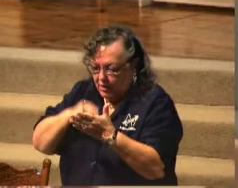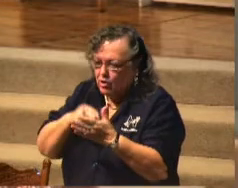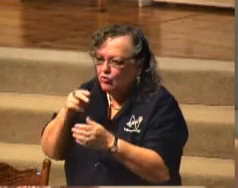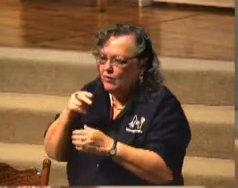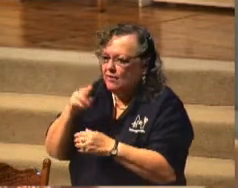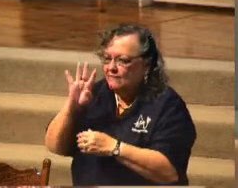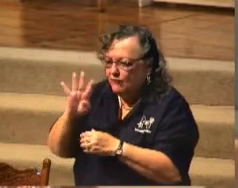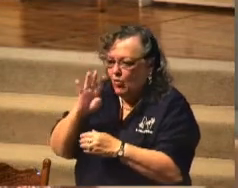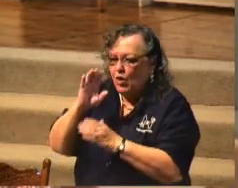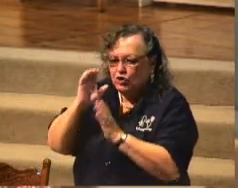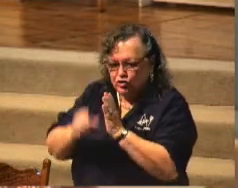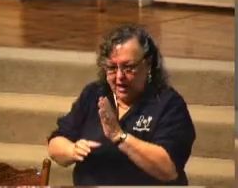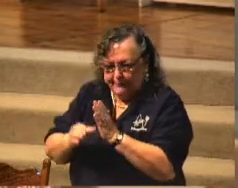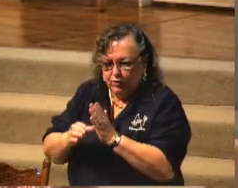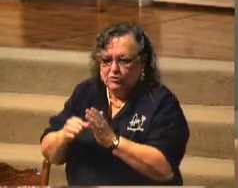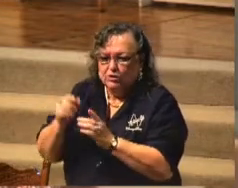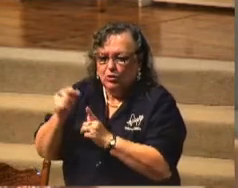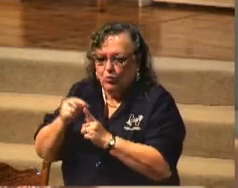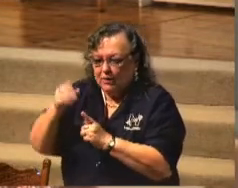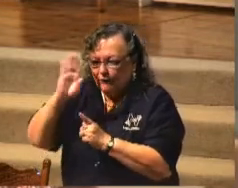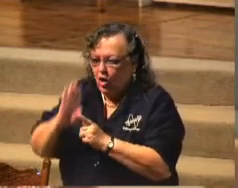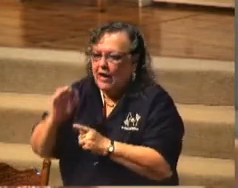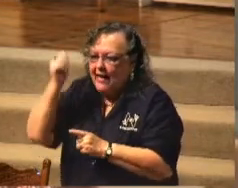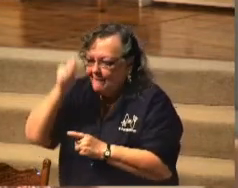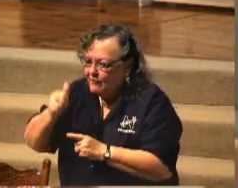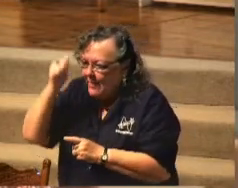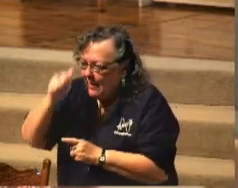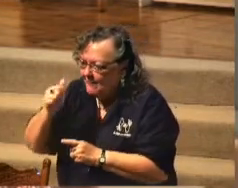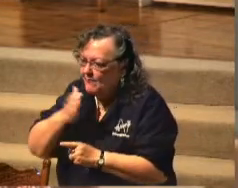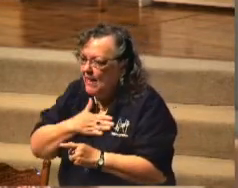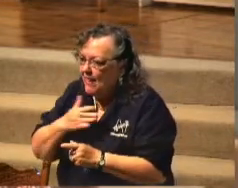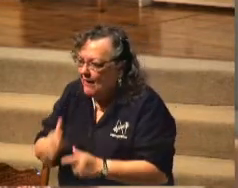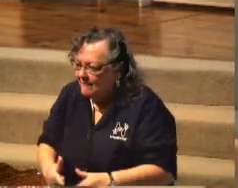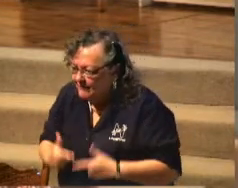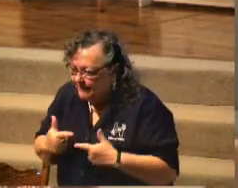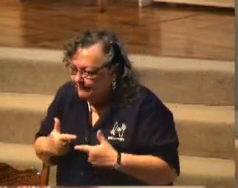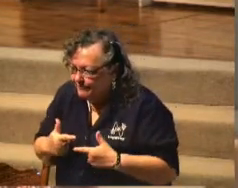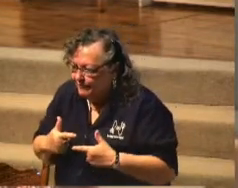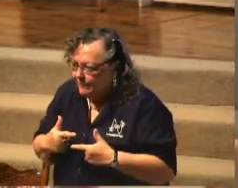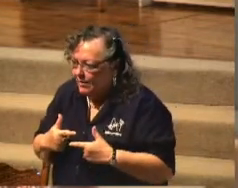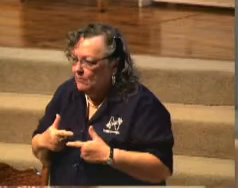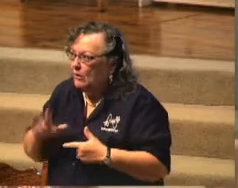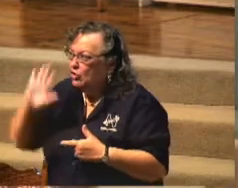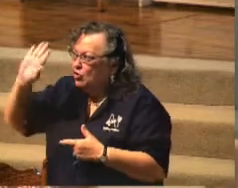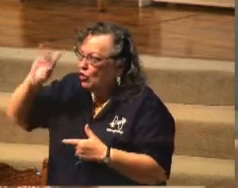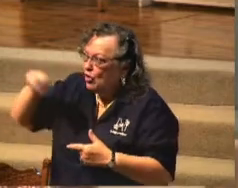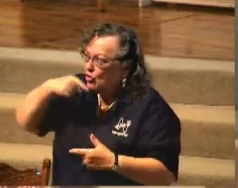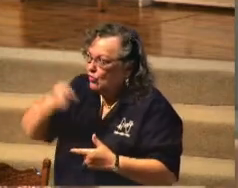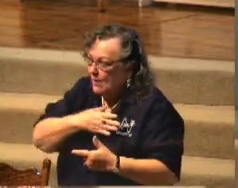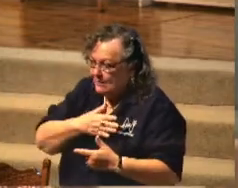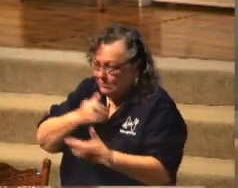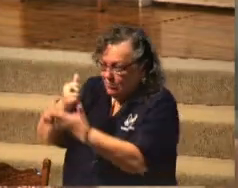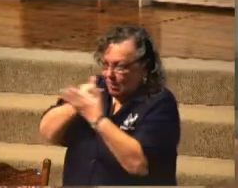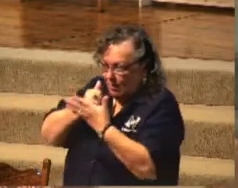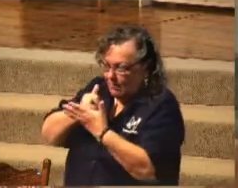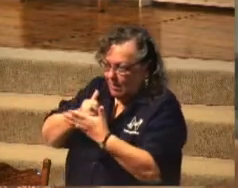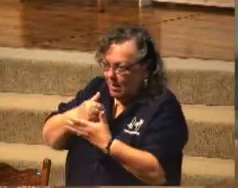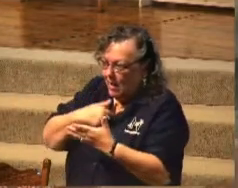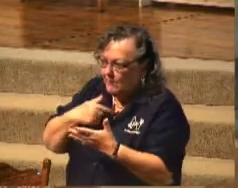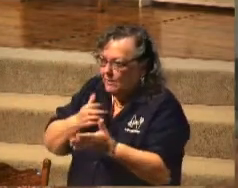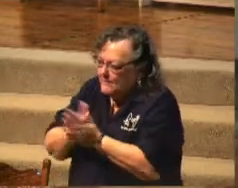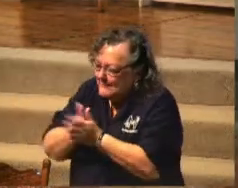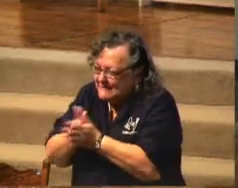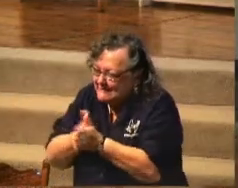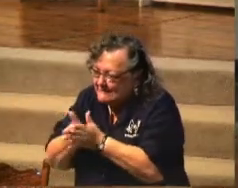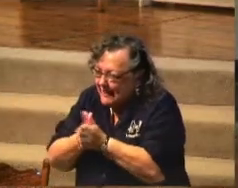four chapters of the Word of God every day of my life. By your grace, I'm going to be a zealous Christian,